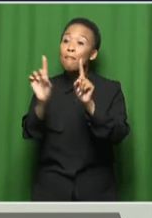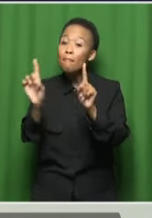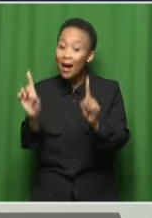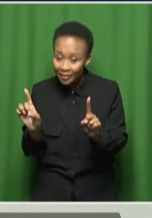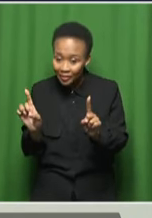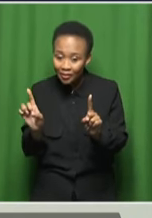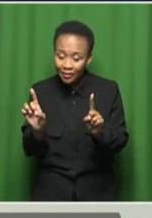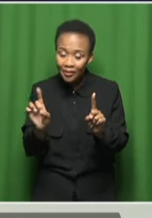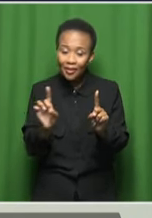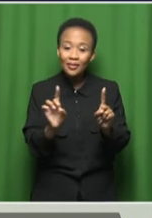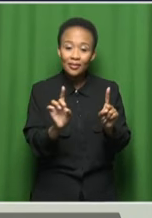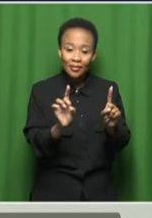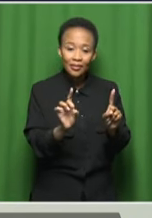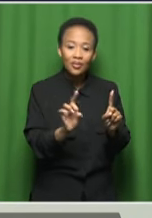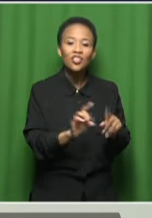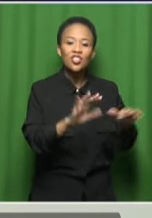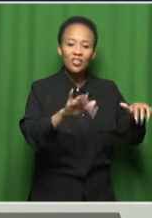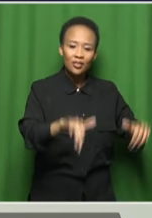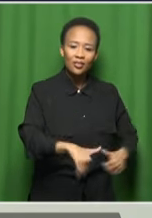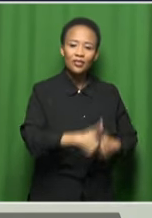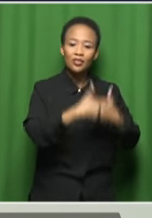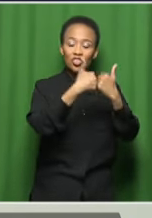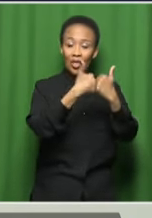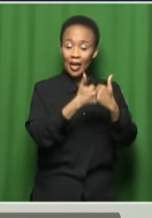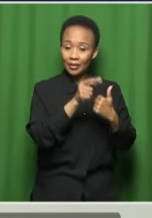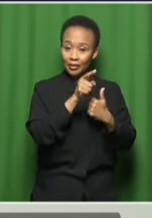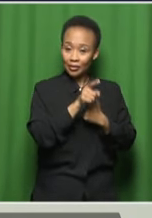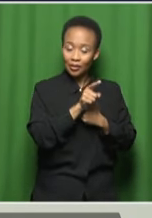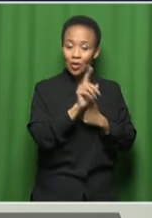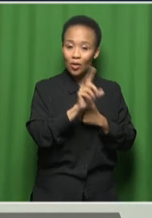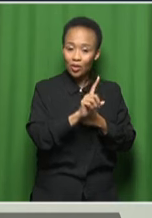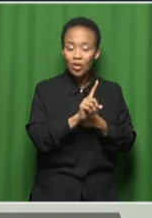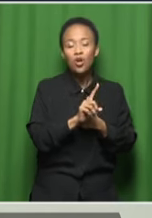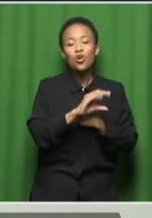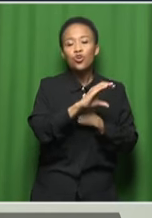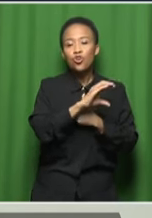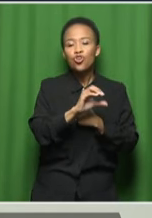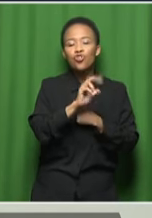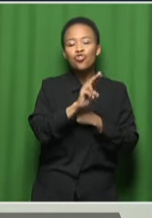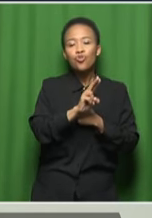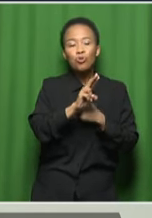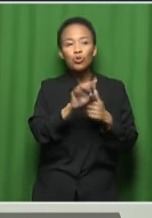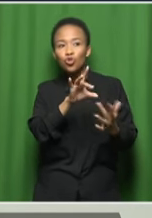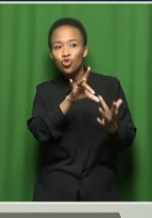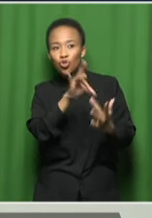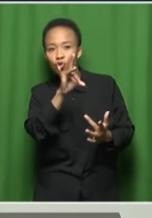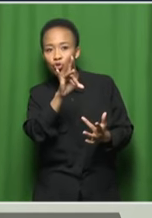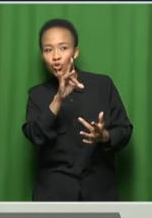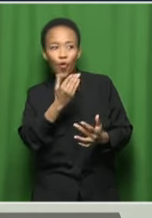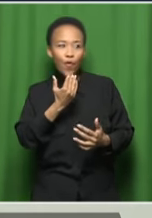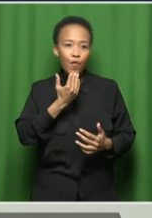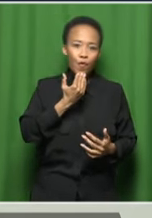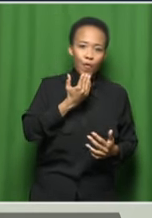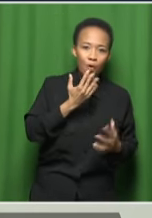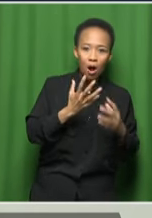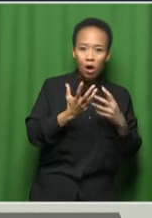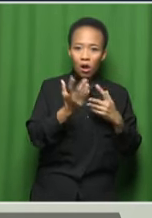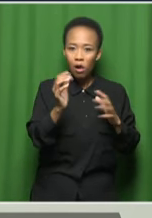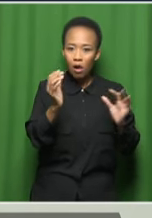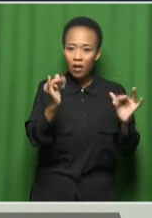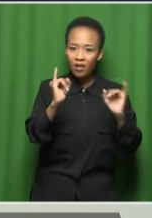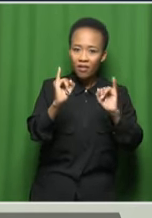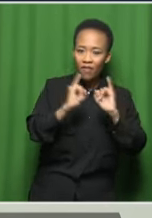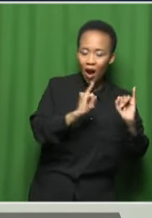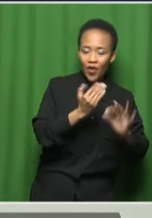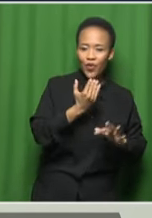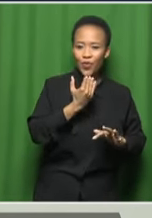if you have an exhibition? Who do you choose who gets left out? That's the big one. Who do you